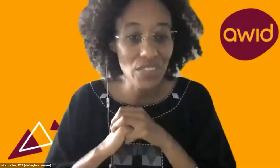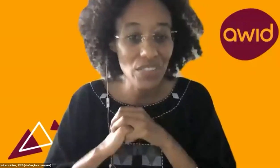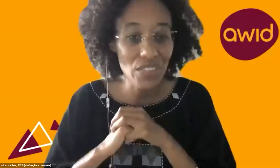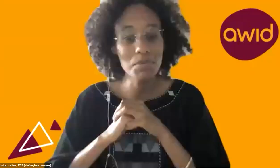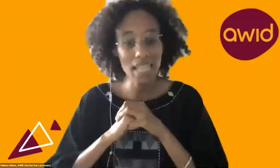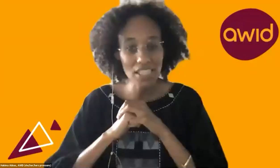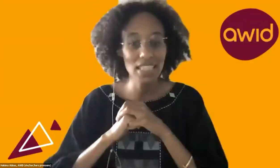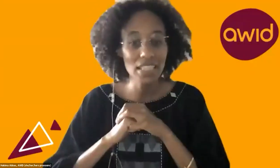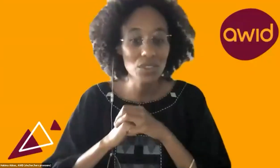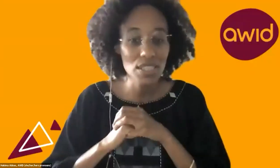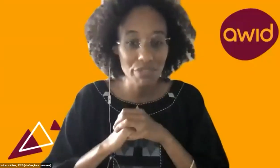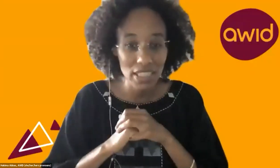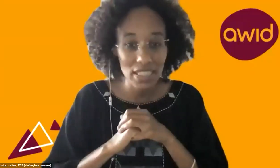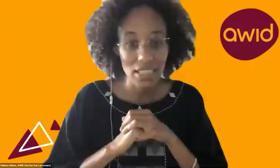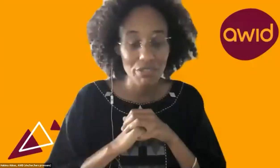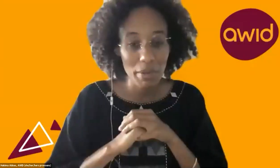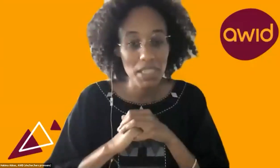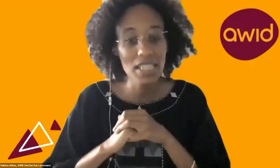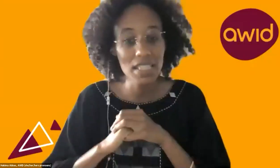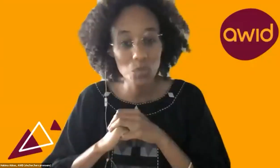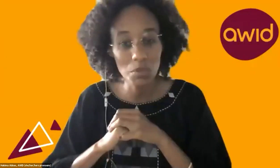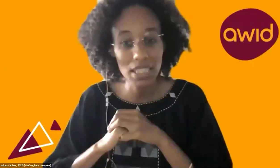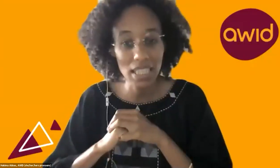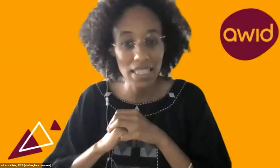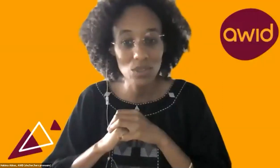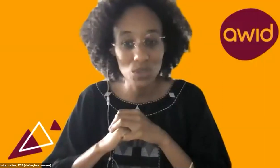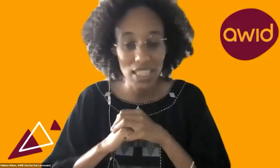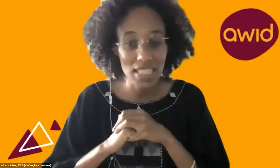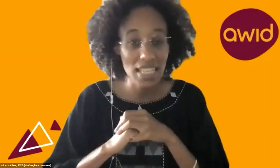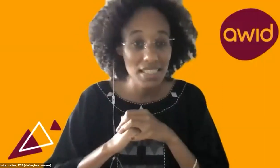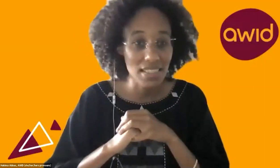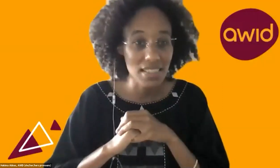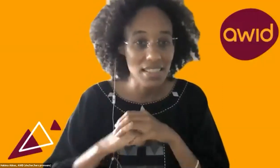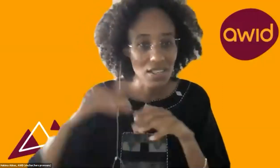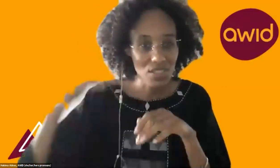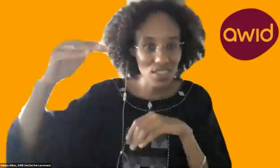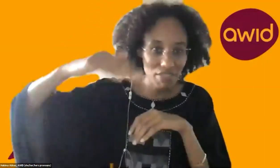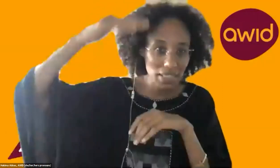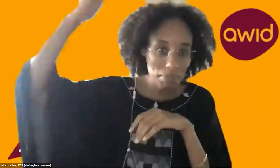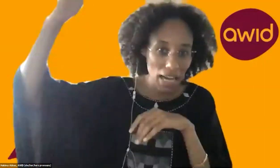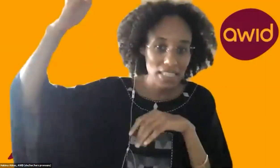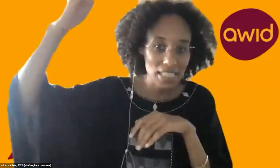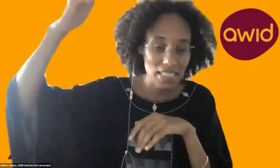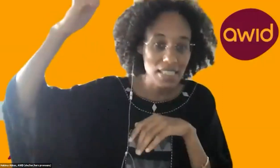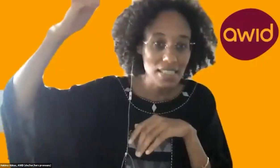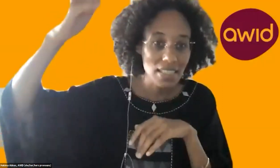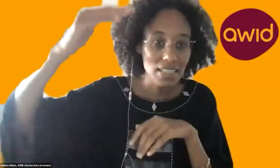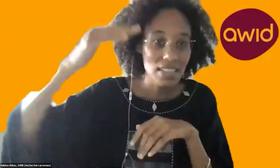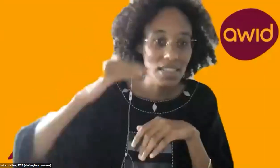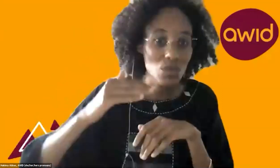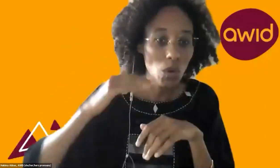is substantially increased funding of feminist and women-led organizations so that really matches